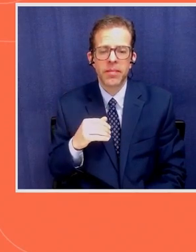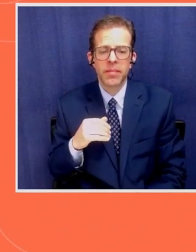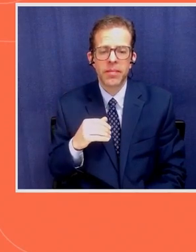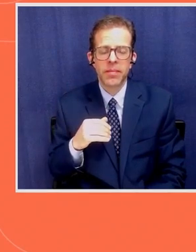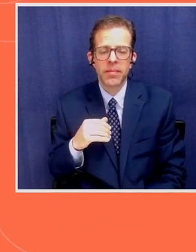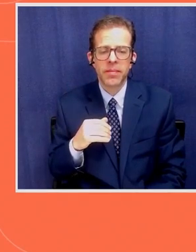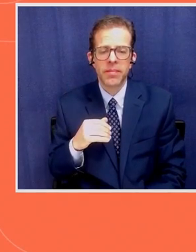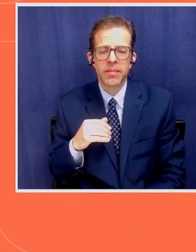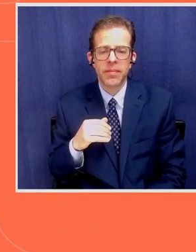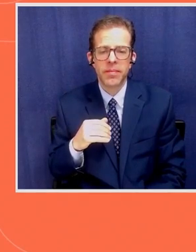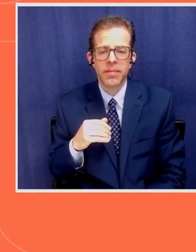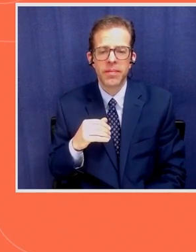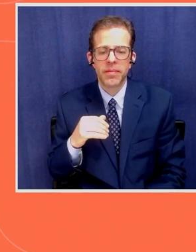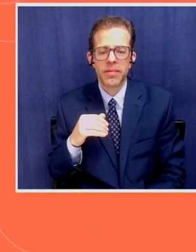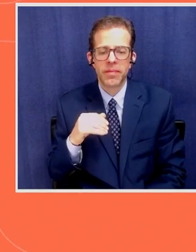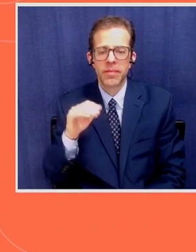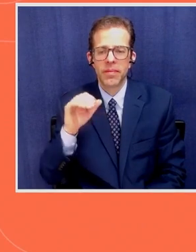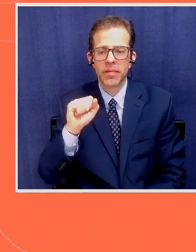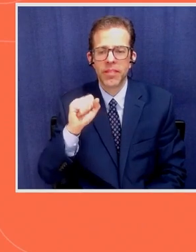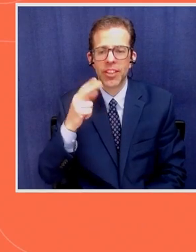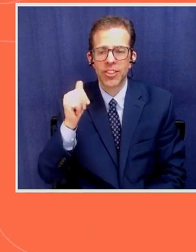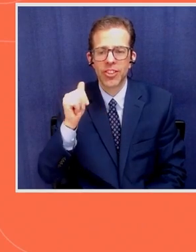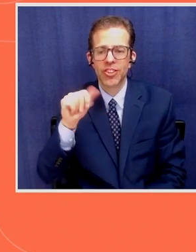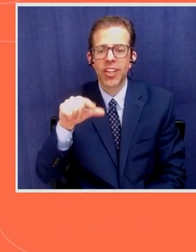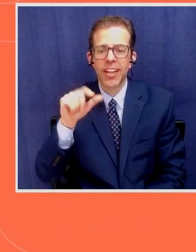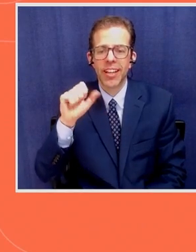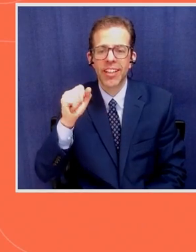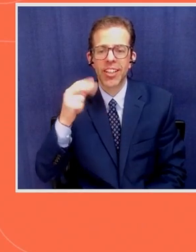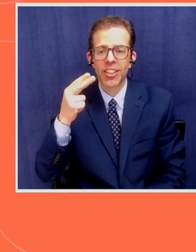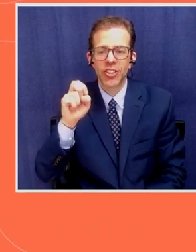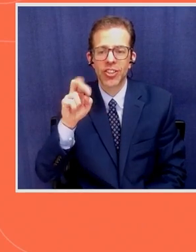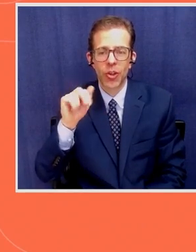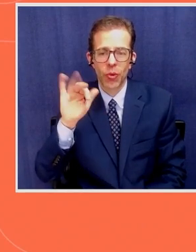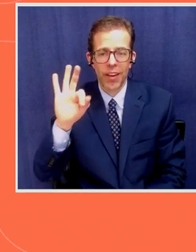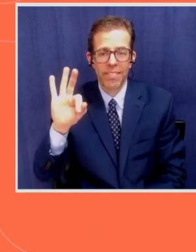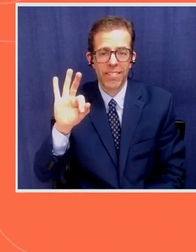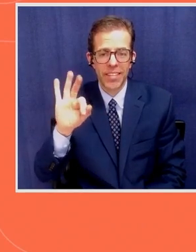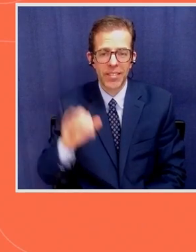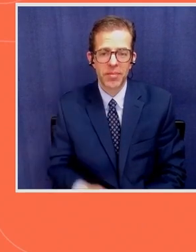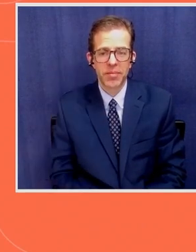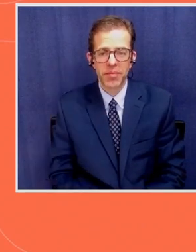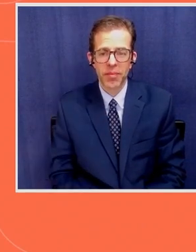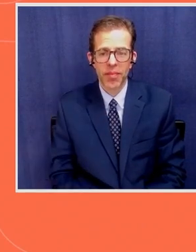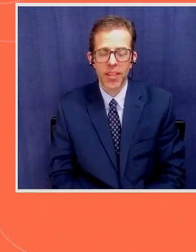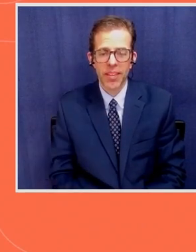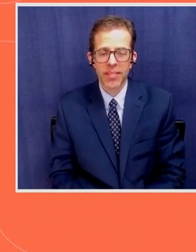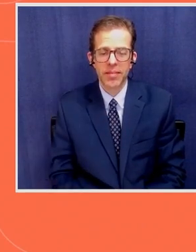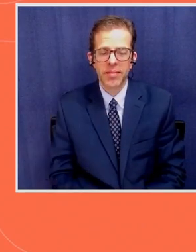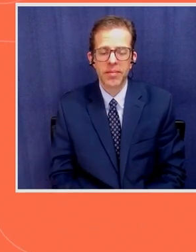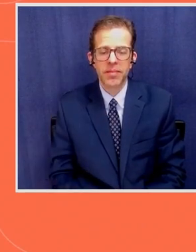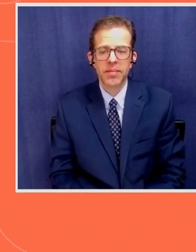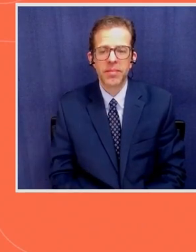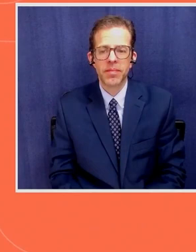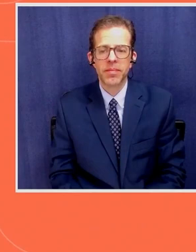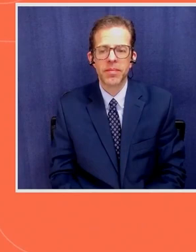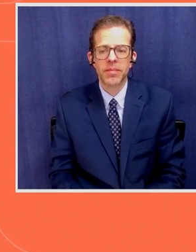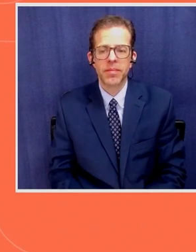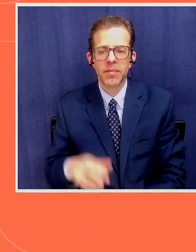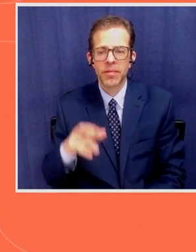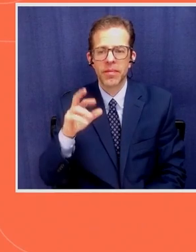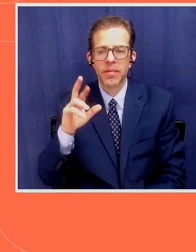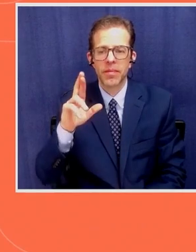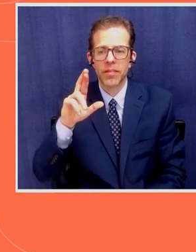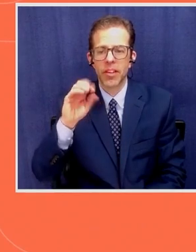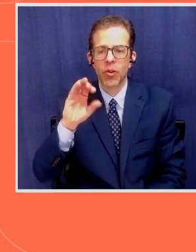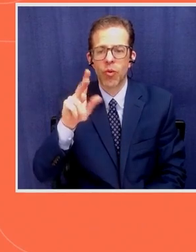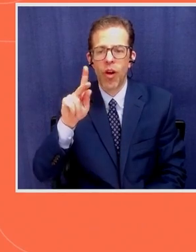Shaq Sherif, and Rocky Sanchez-Tirona.